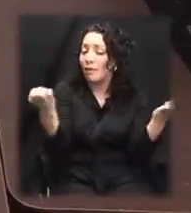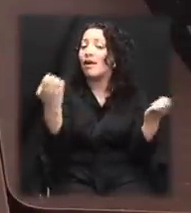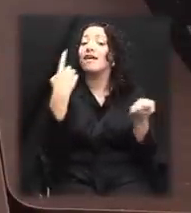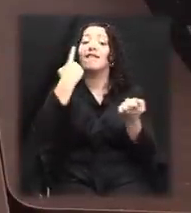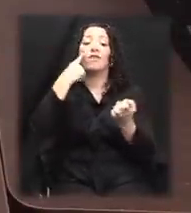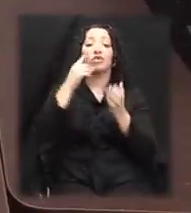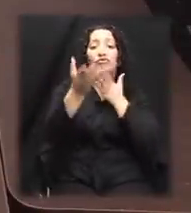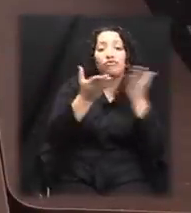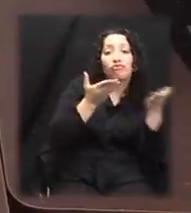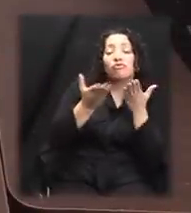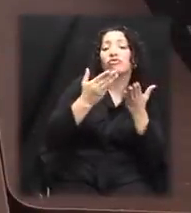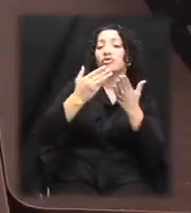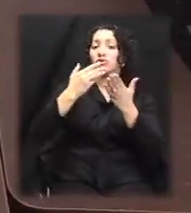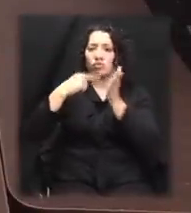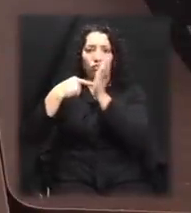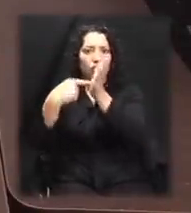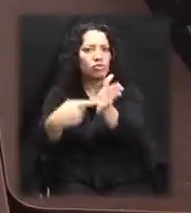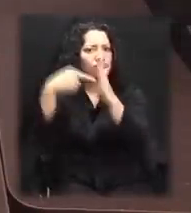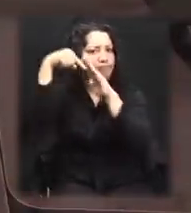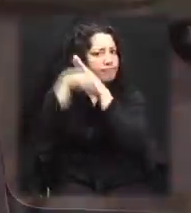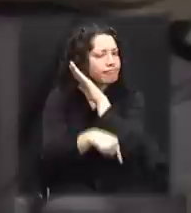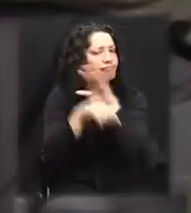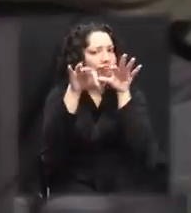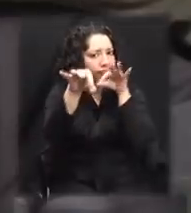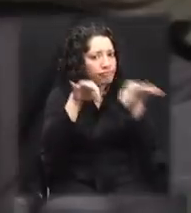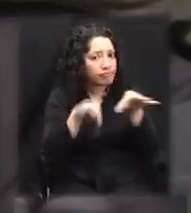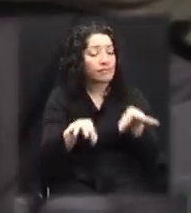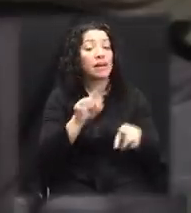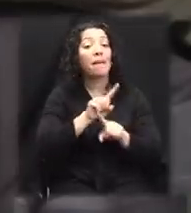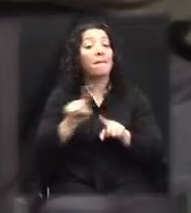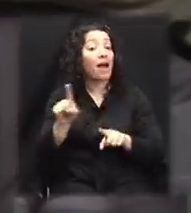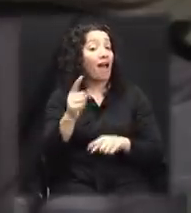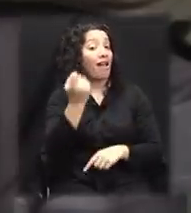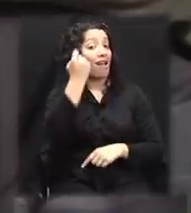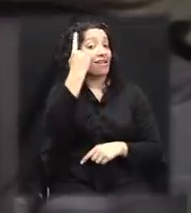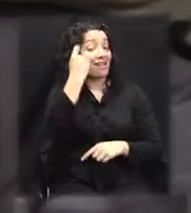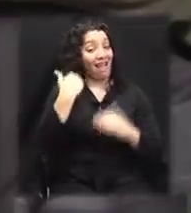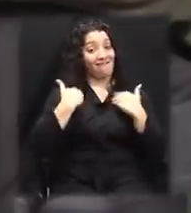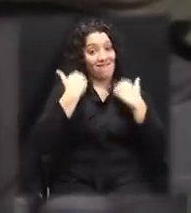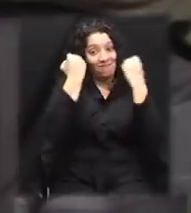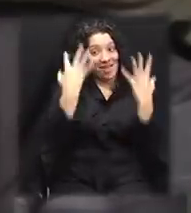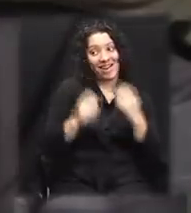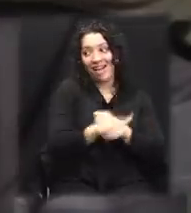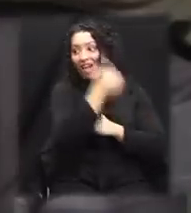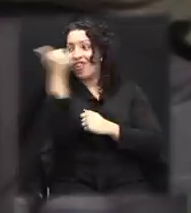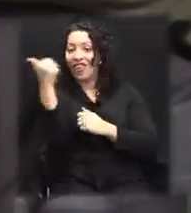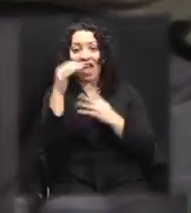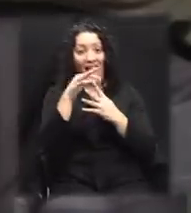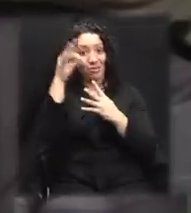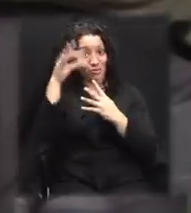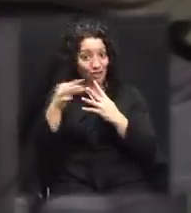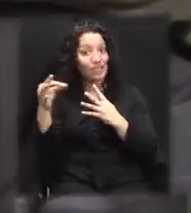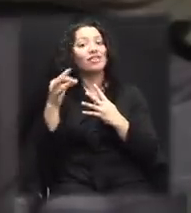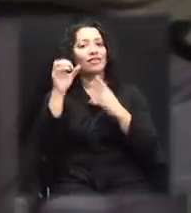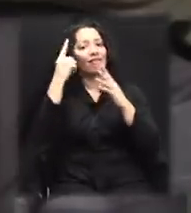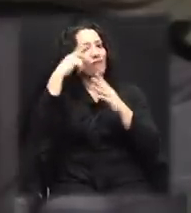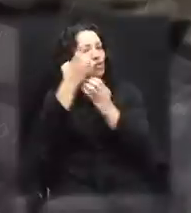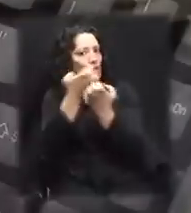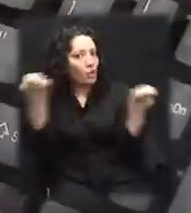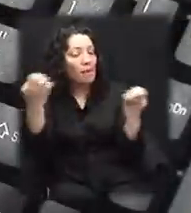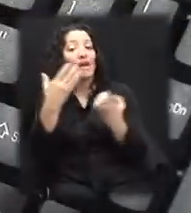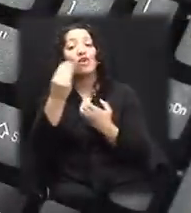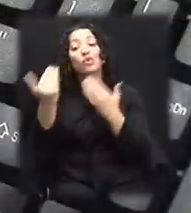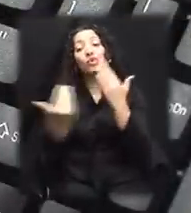to highlight. However, it is important to note that there may be other options, and with the constant evolution of technology,